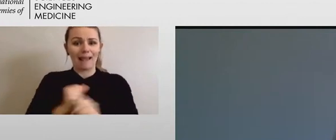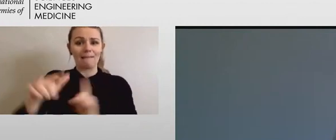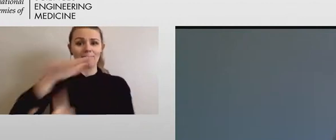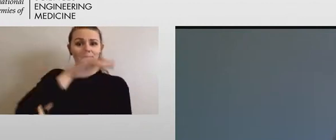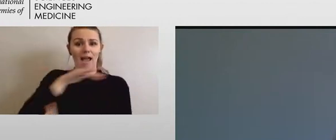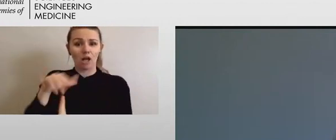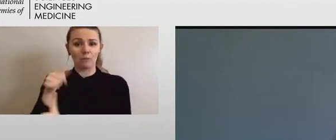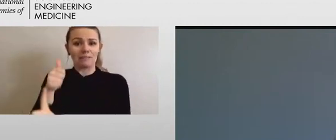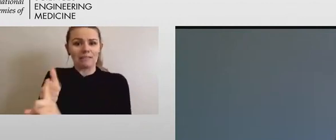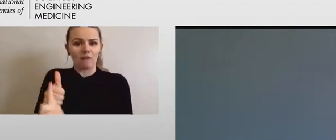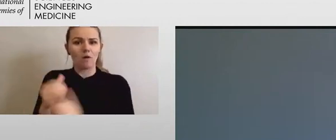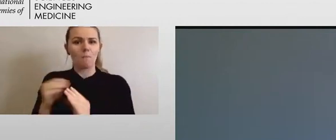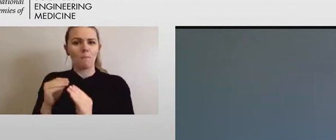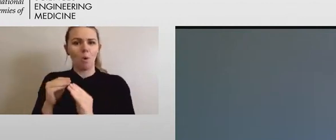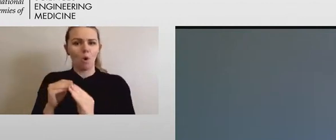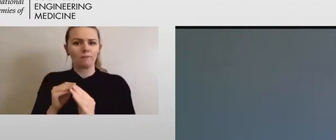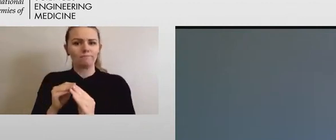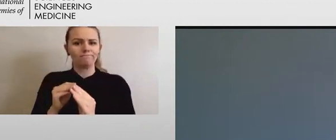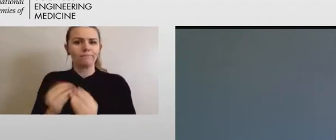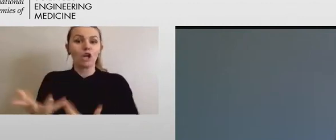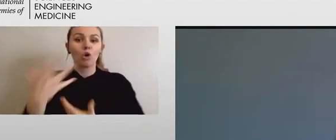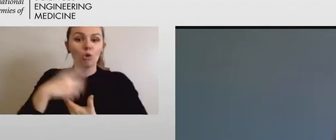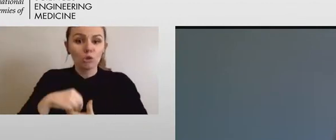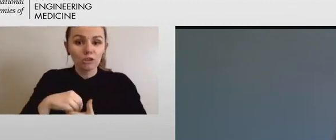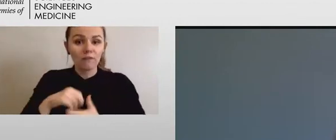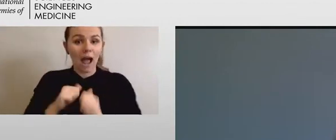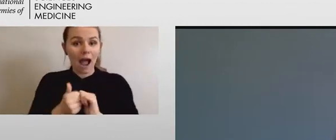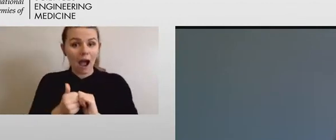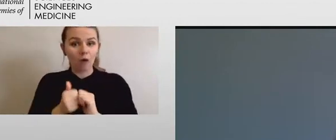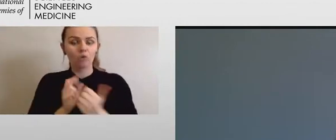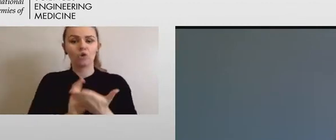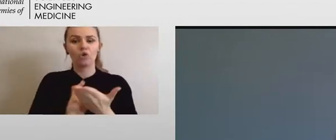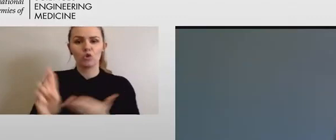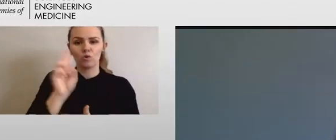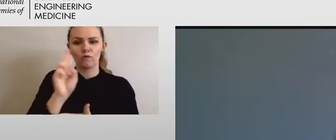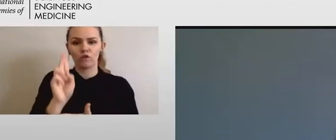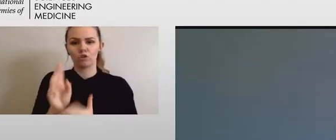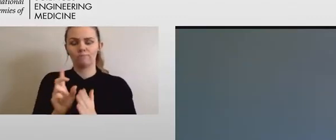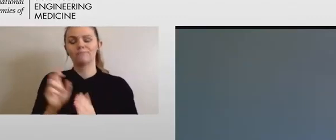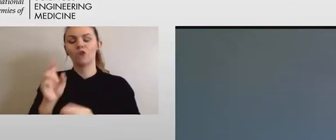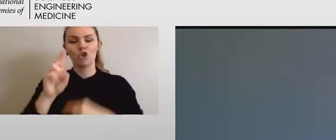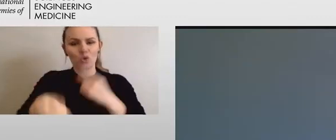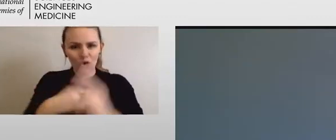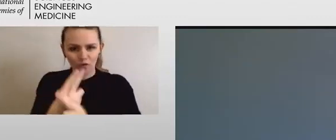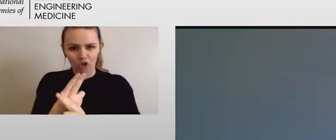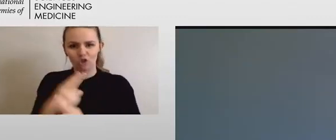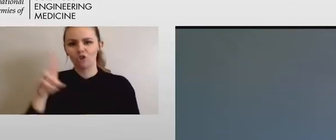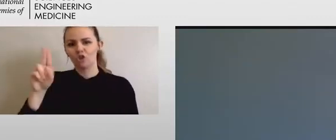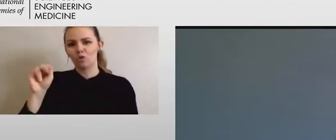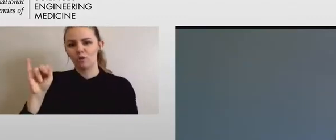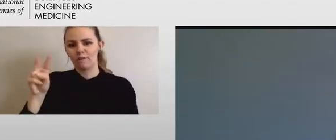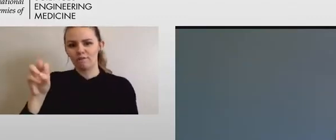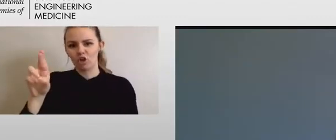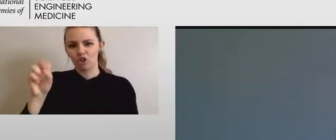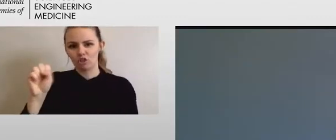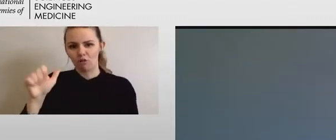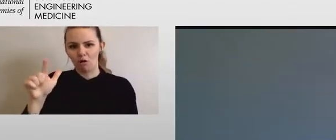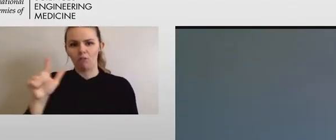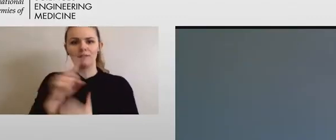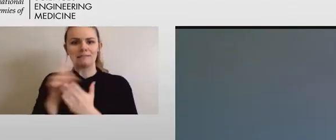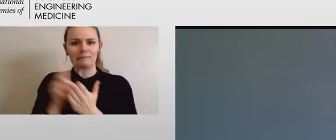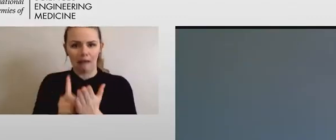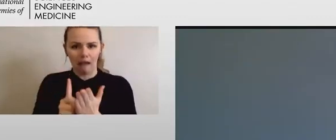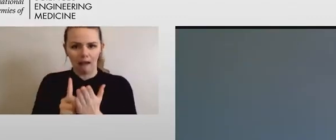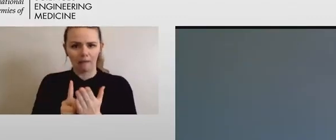Universal design creates spaces and tools that can be used by everyone, not just the average able-bodied user.